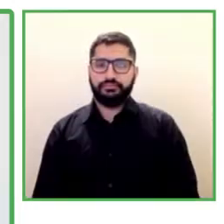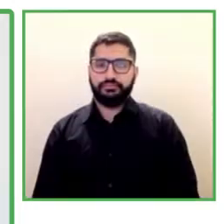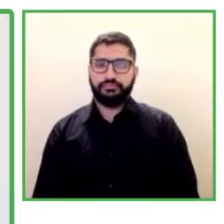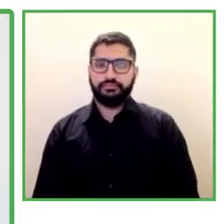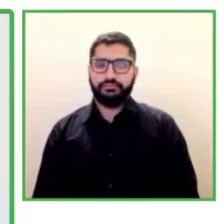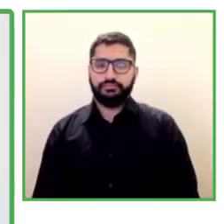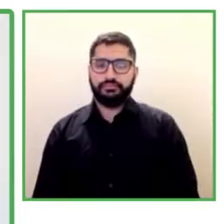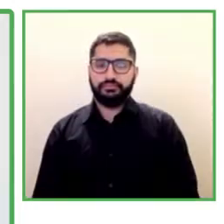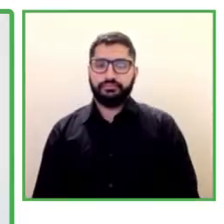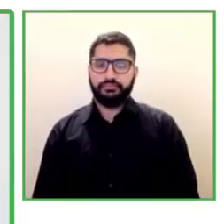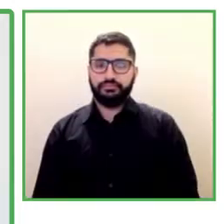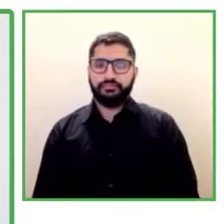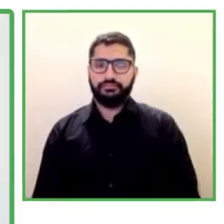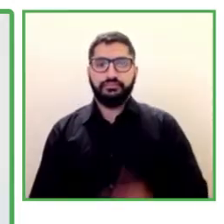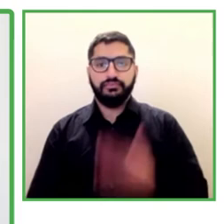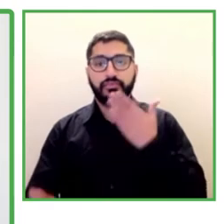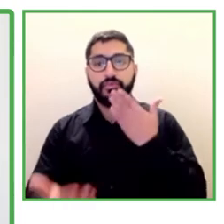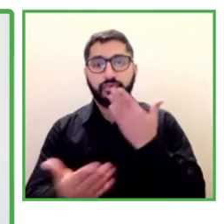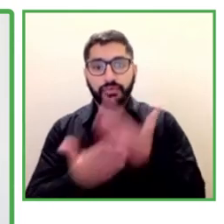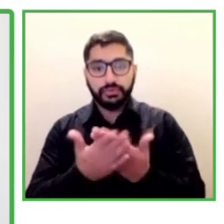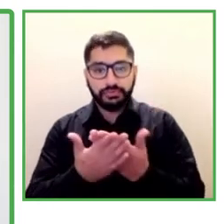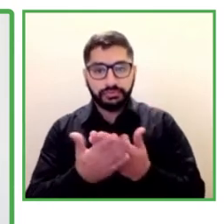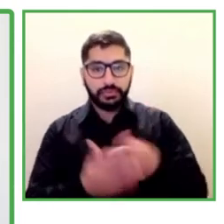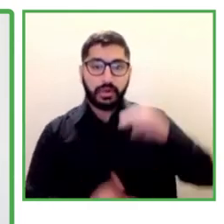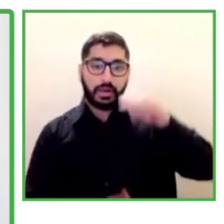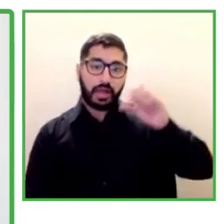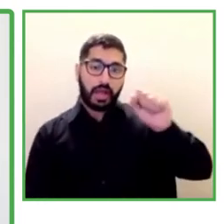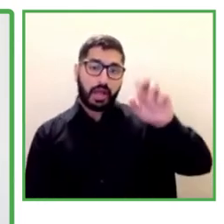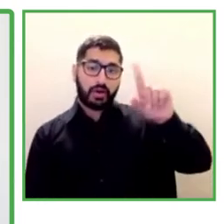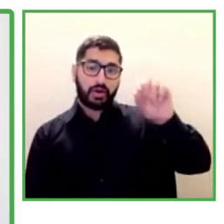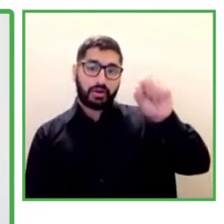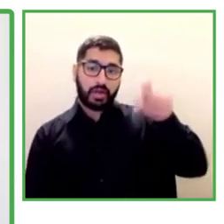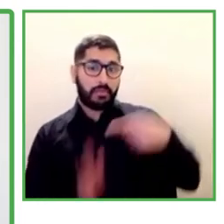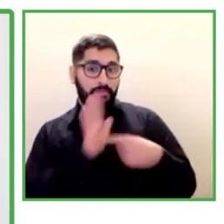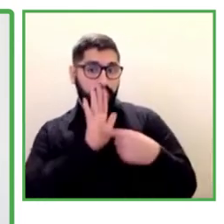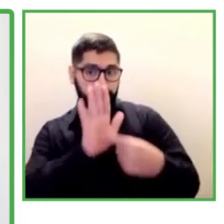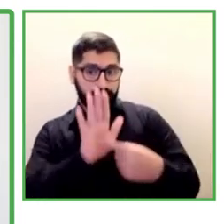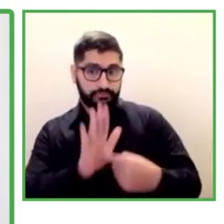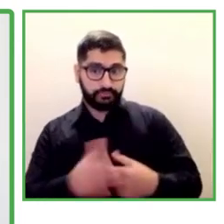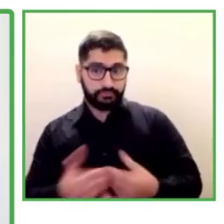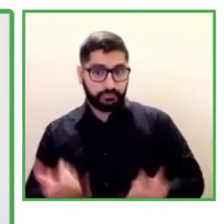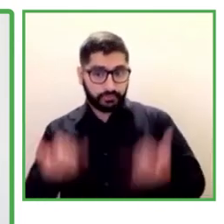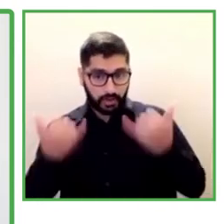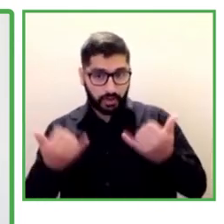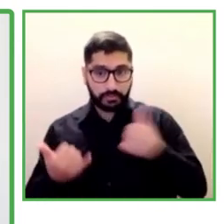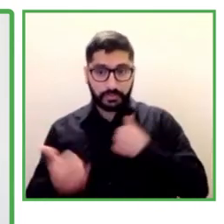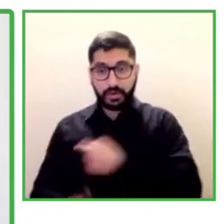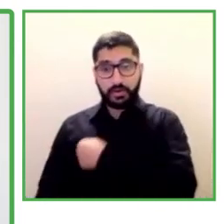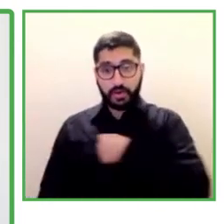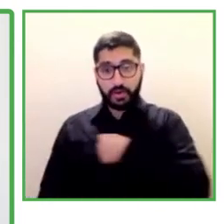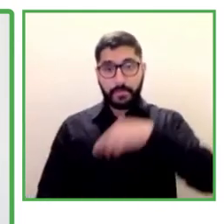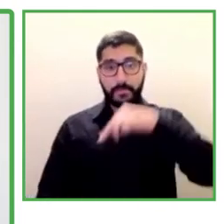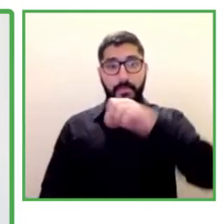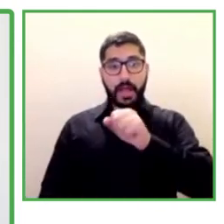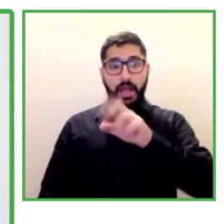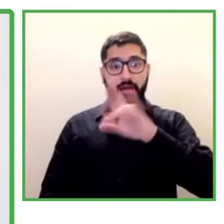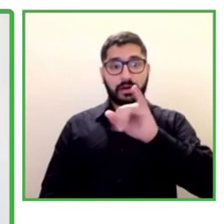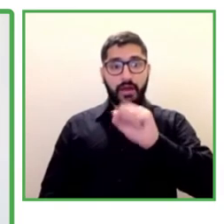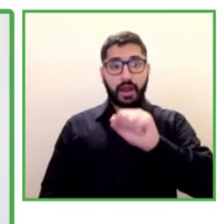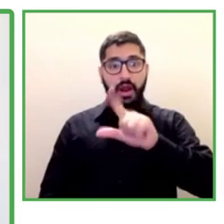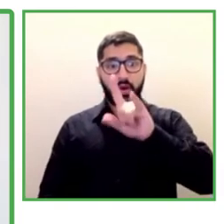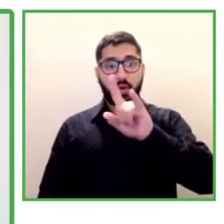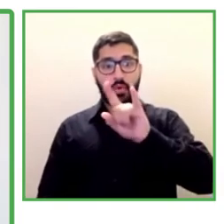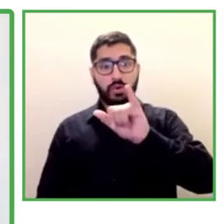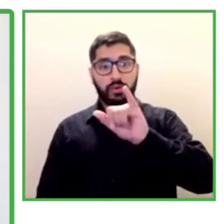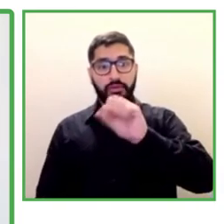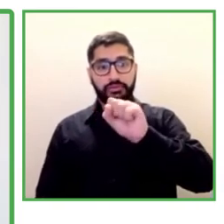Thank you very much, Carolina, for your presentation. I am Maria Luisa, and I